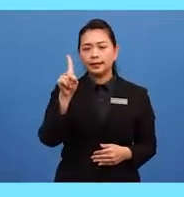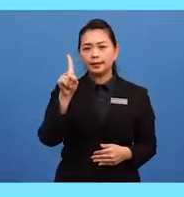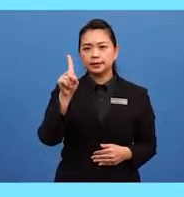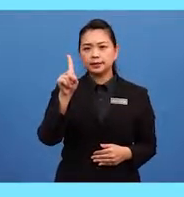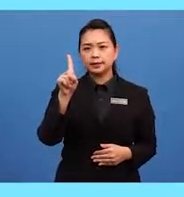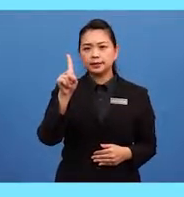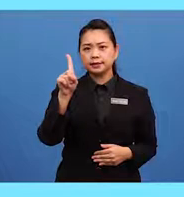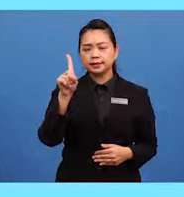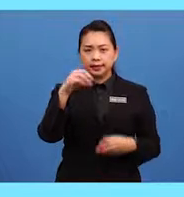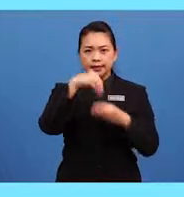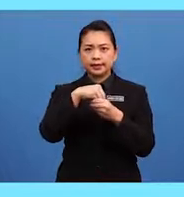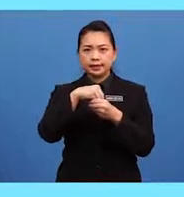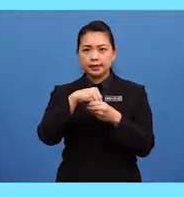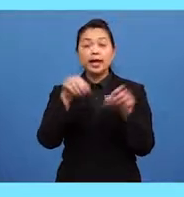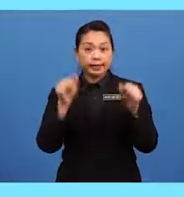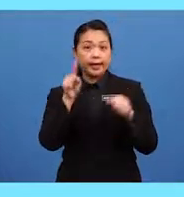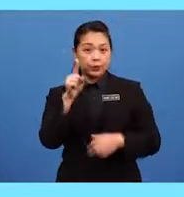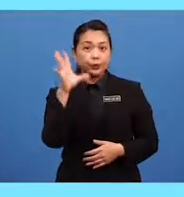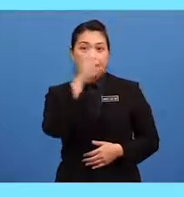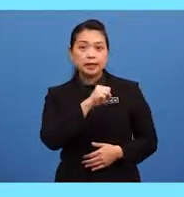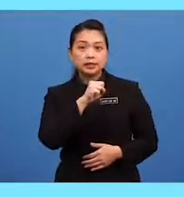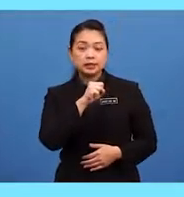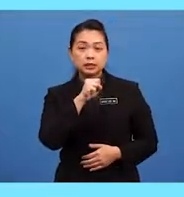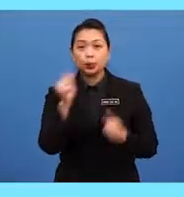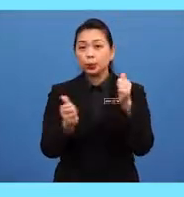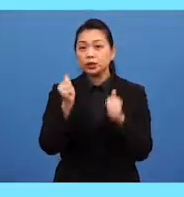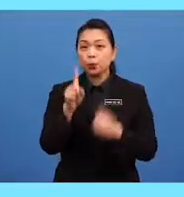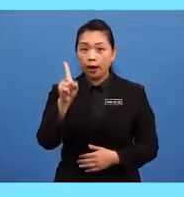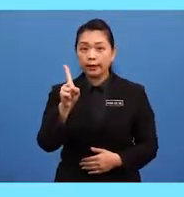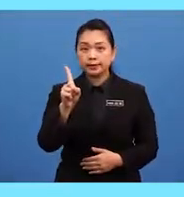sentence. Can you guess which one is it?